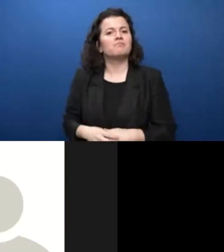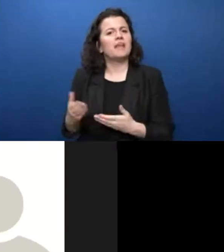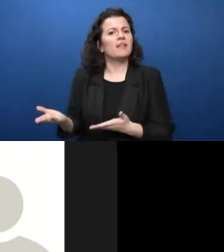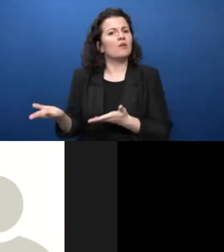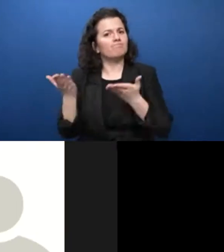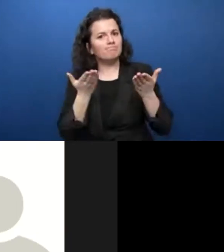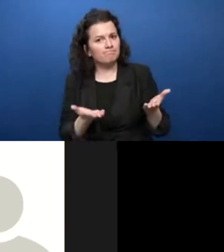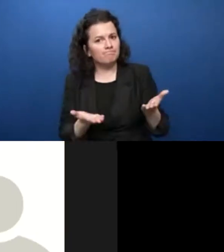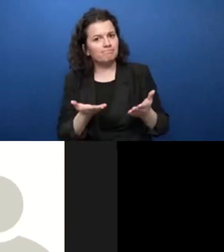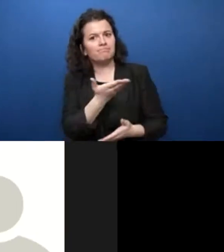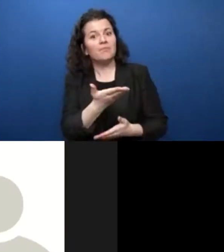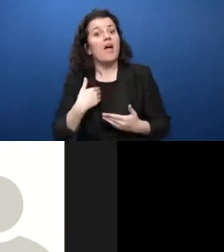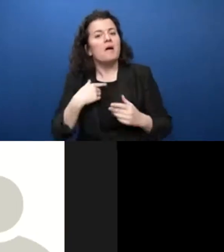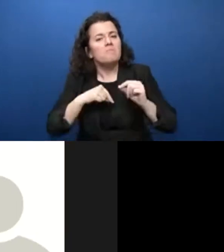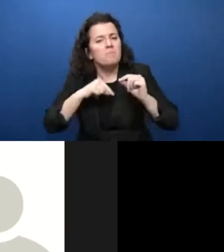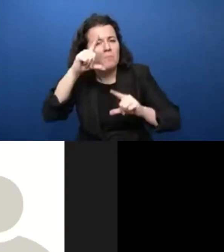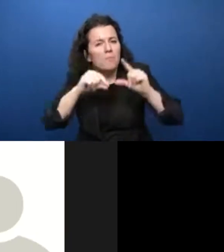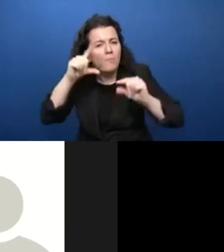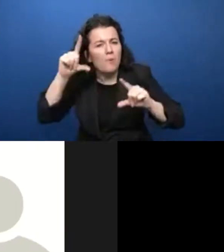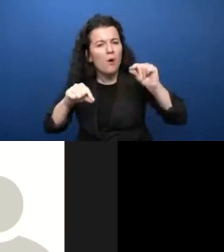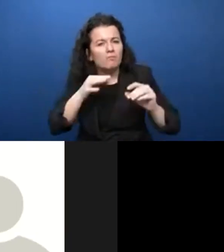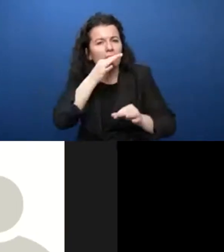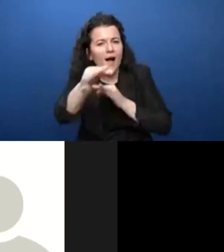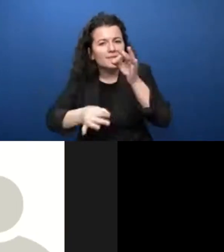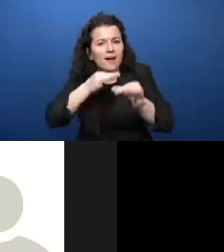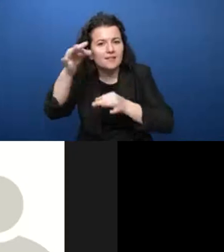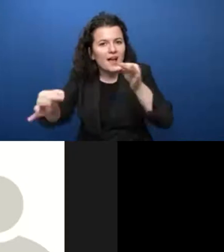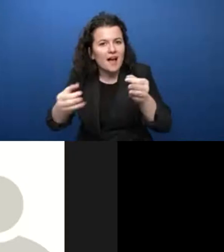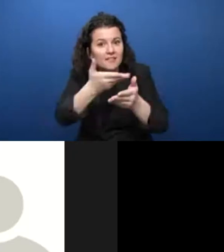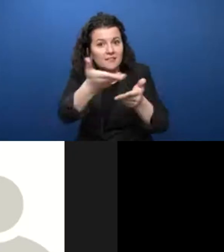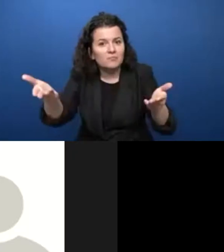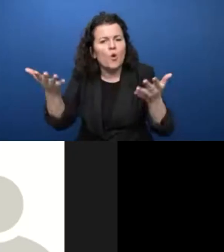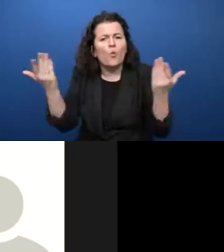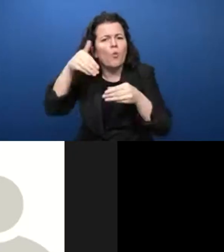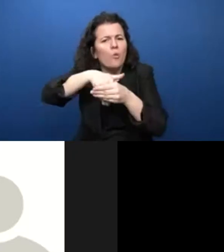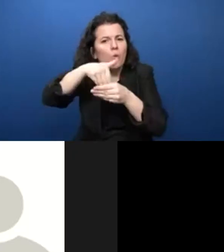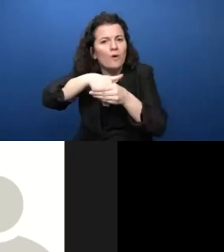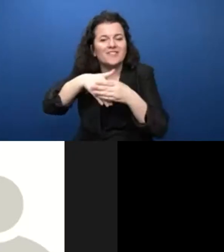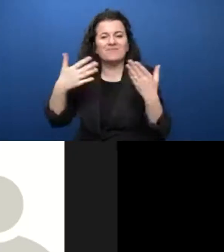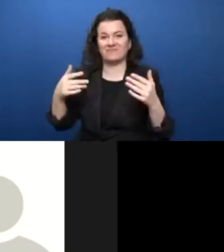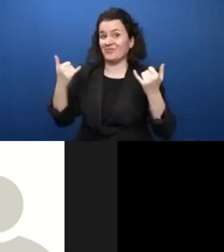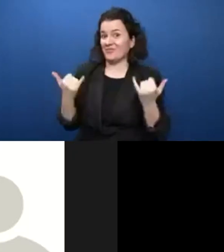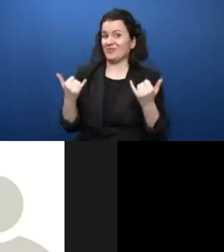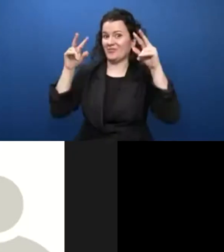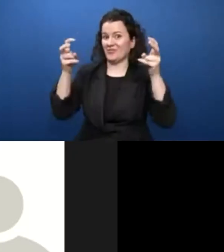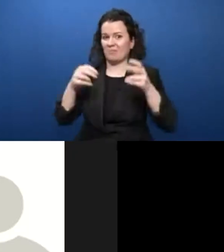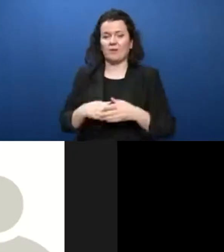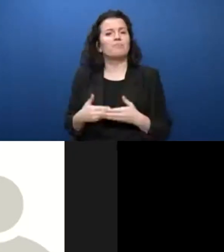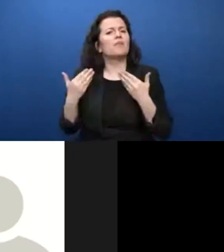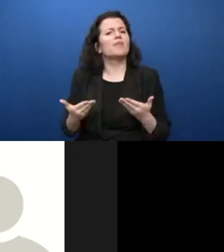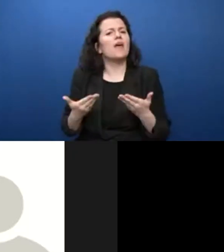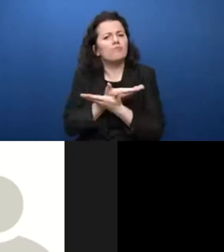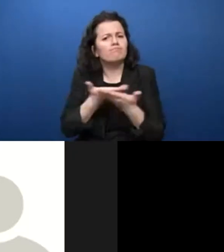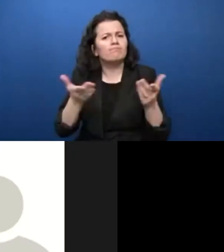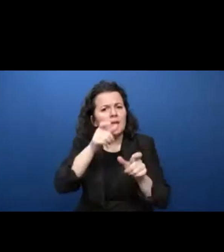discussing. So, the first question. Of the total world population, how many currently live with some